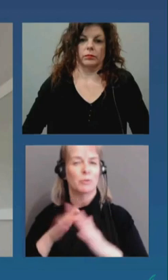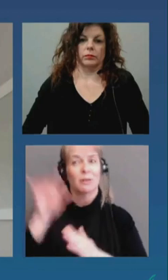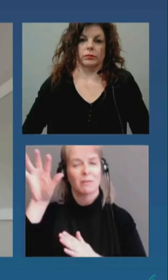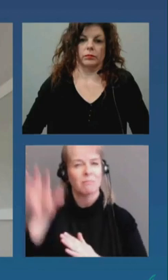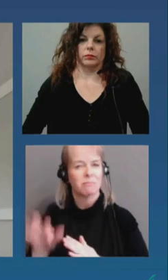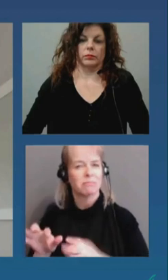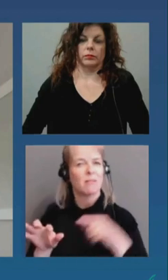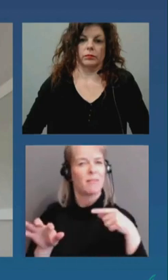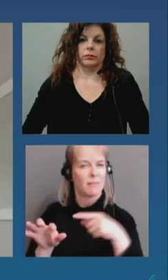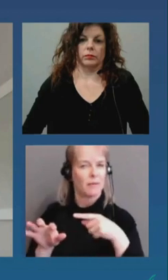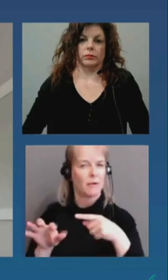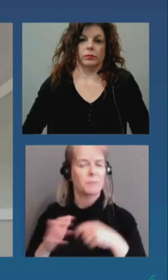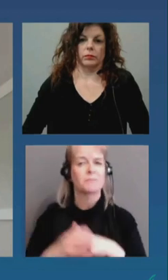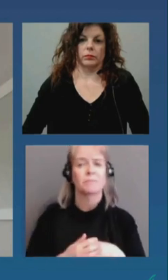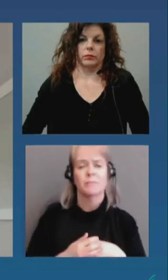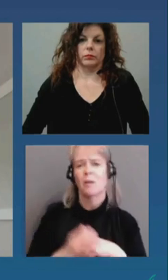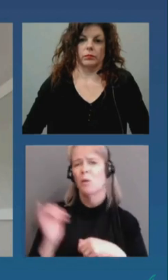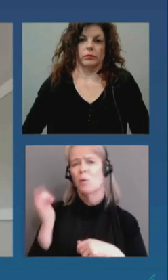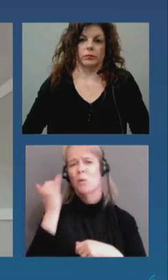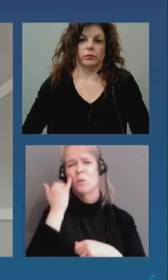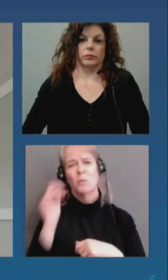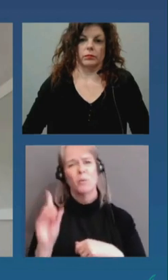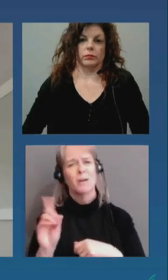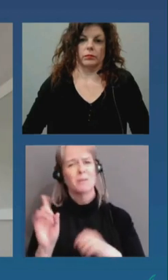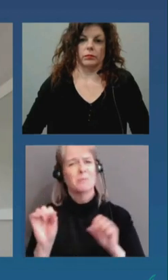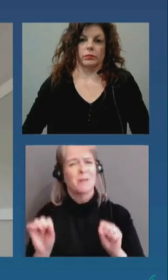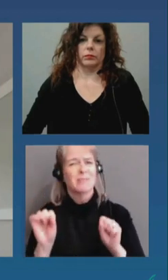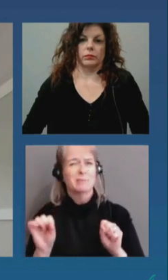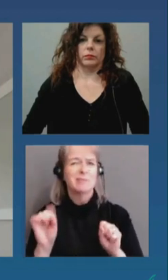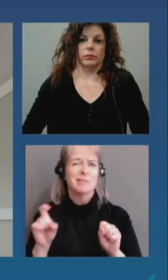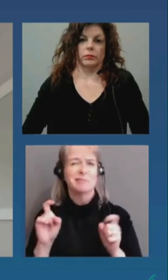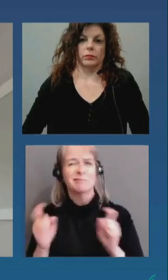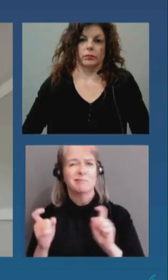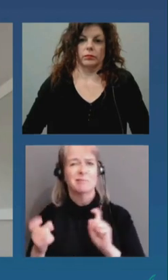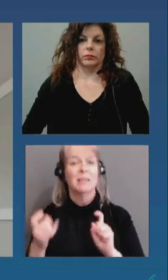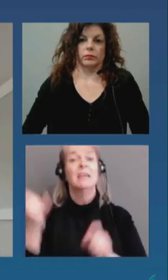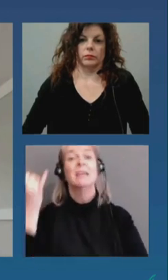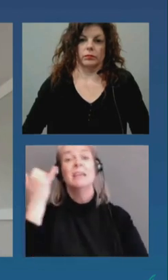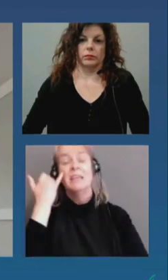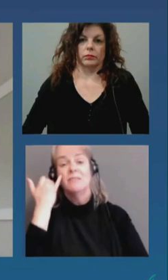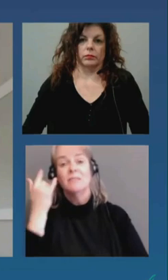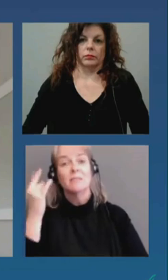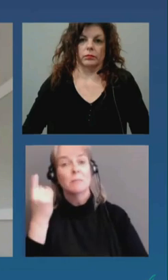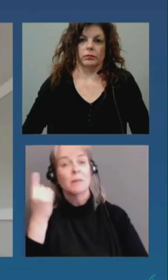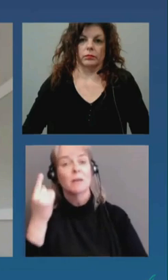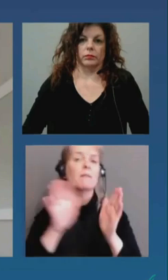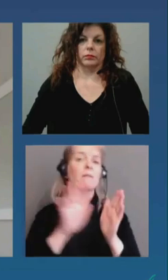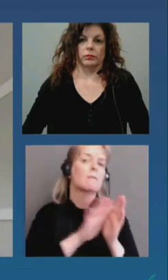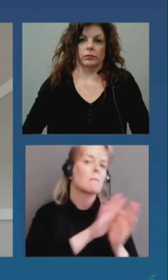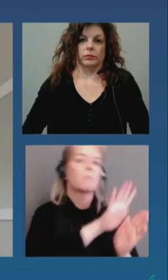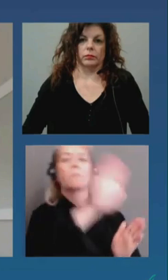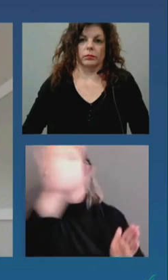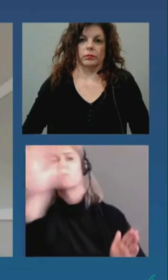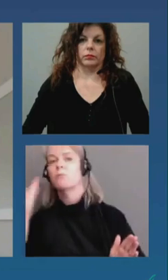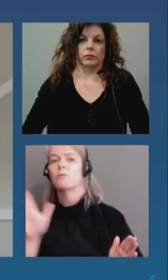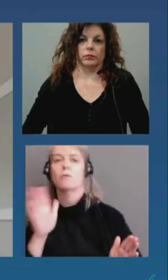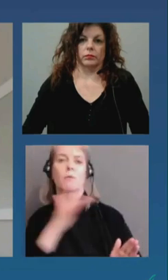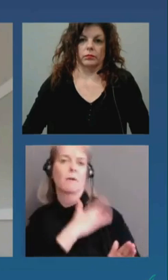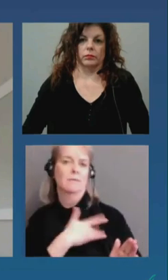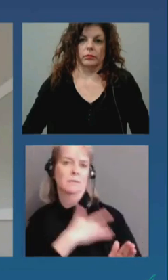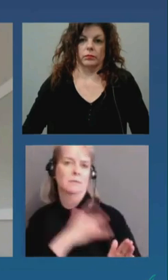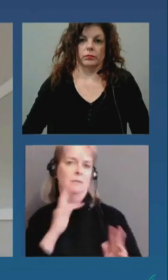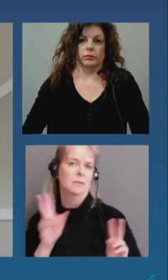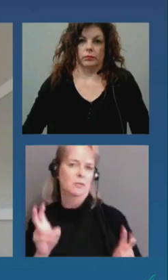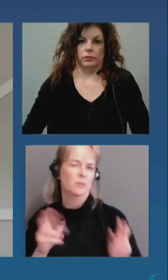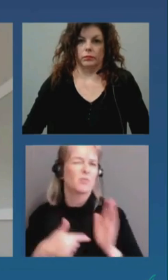if it's an issue that's affecting the province more broadly like the number of workers that are coming in to contact